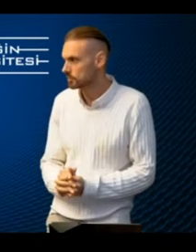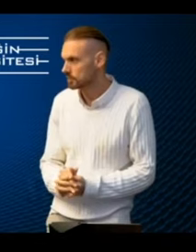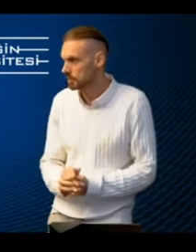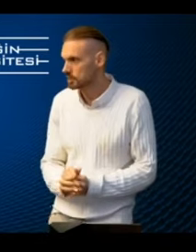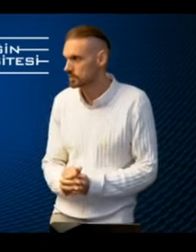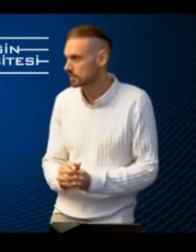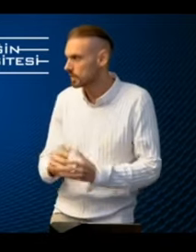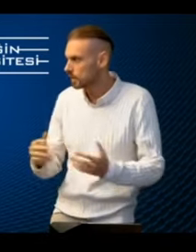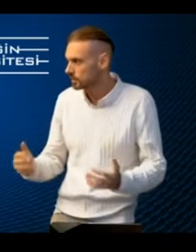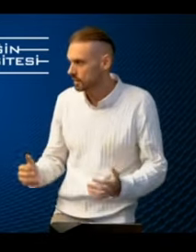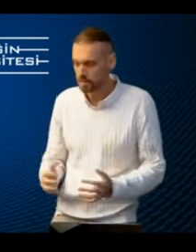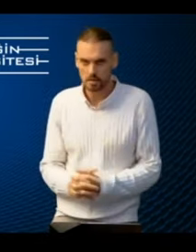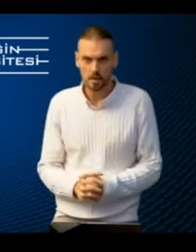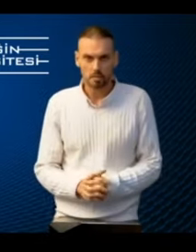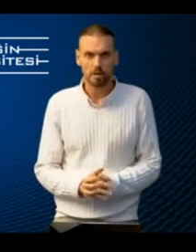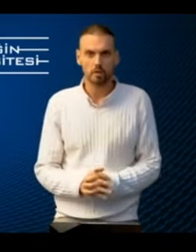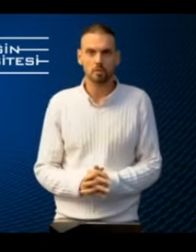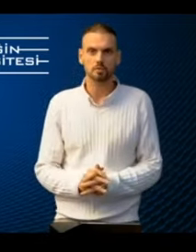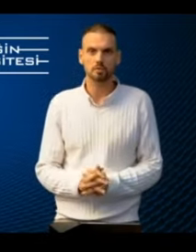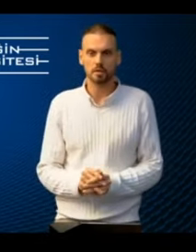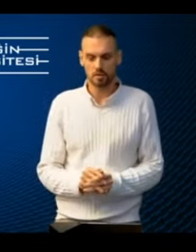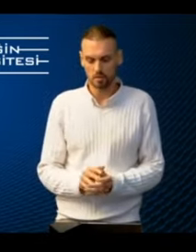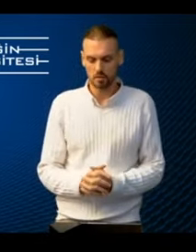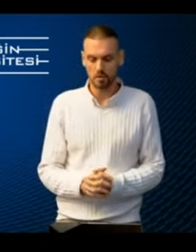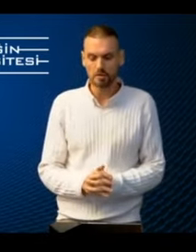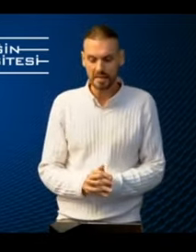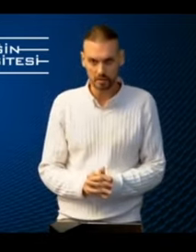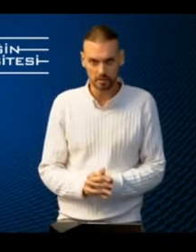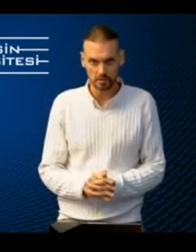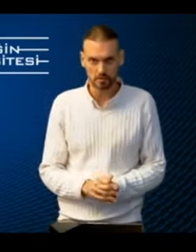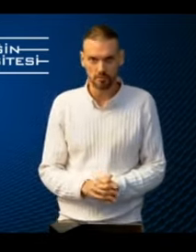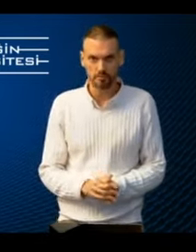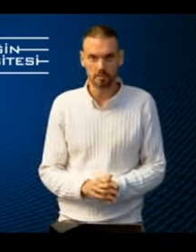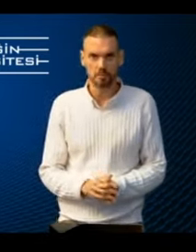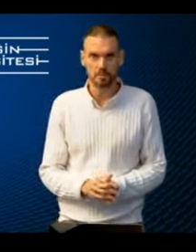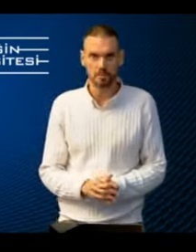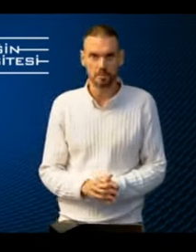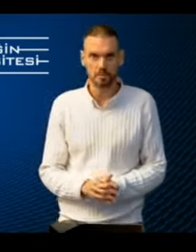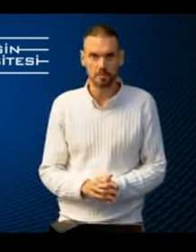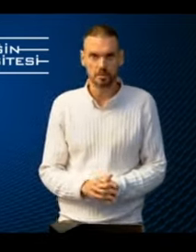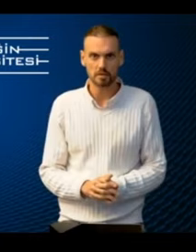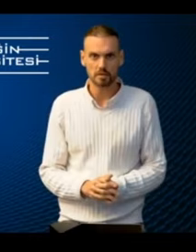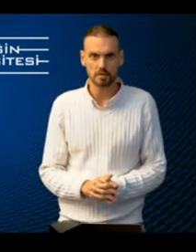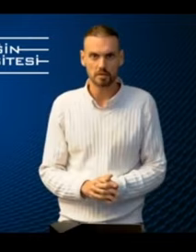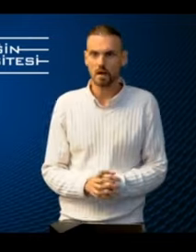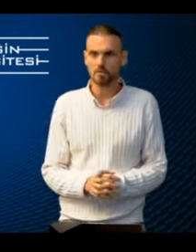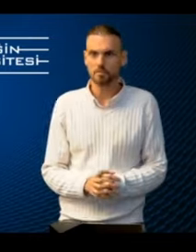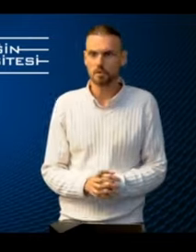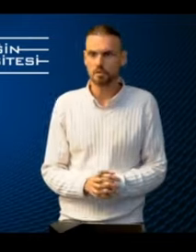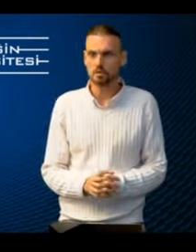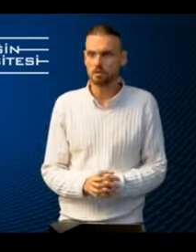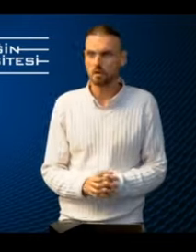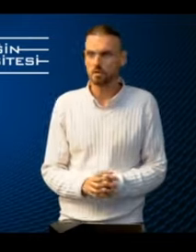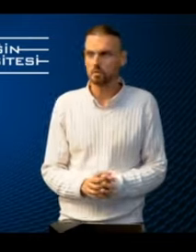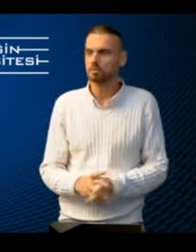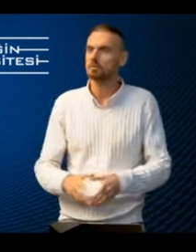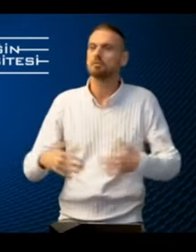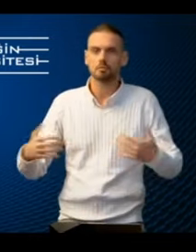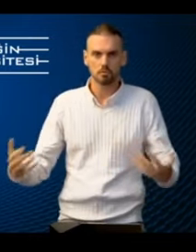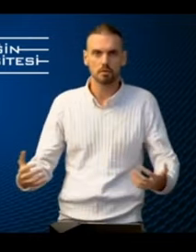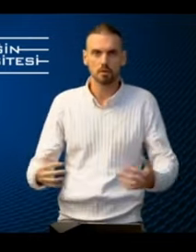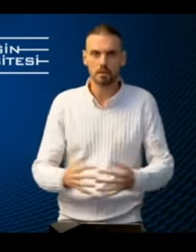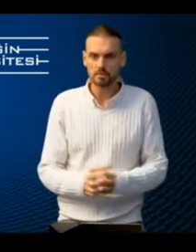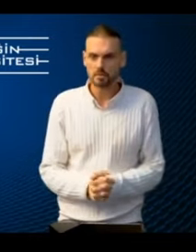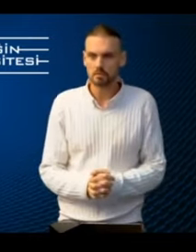And recommendations and recommendations and but also in reality. That means every person who